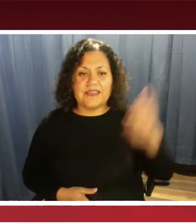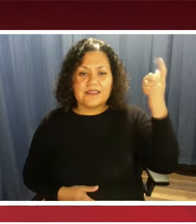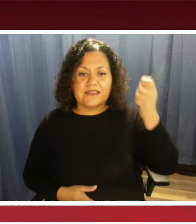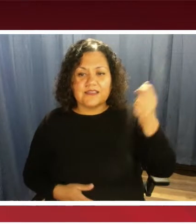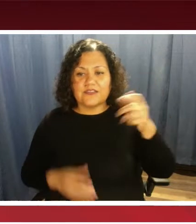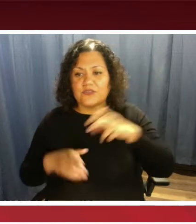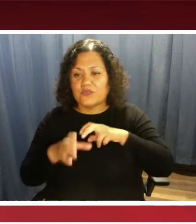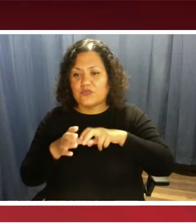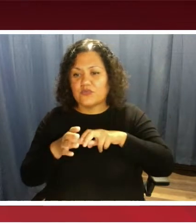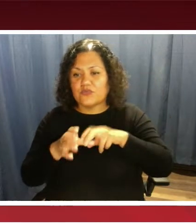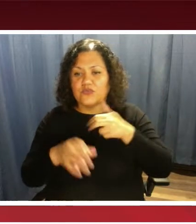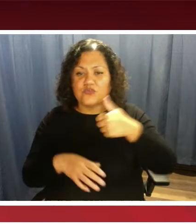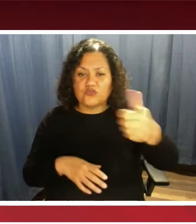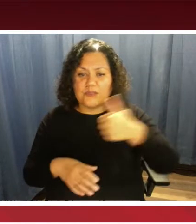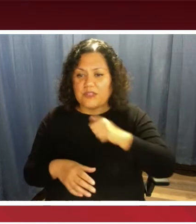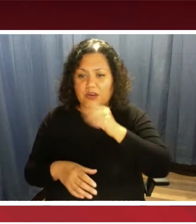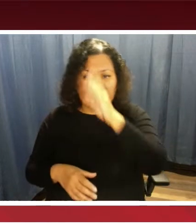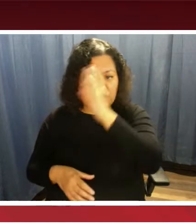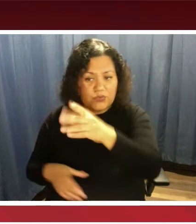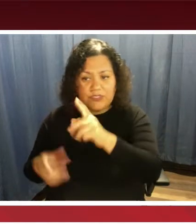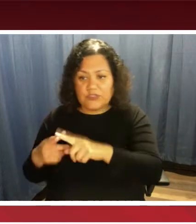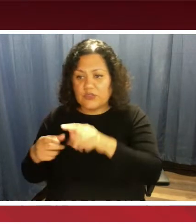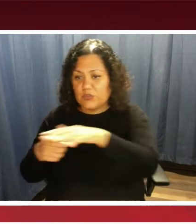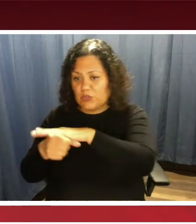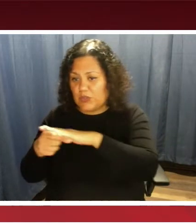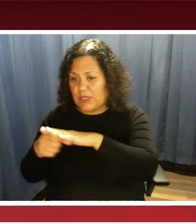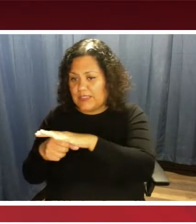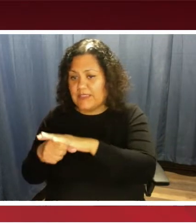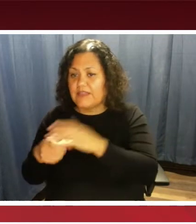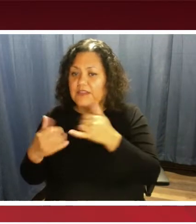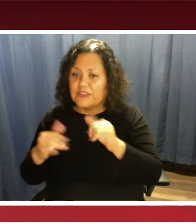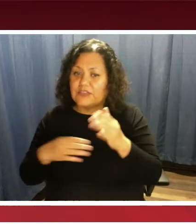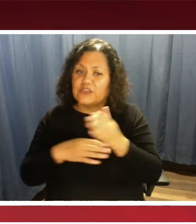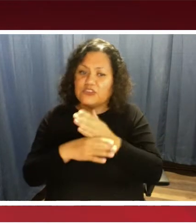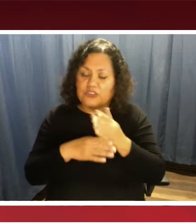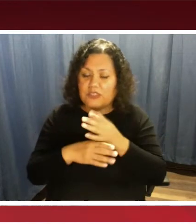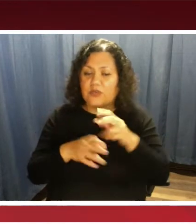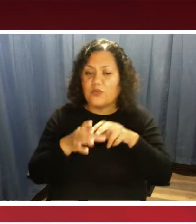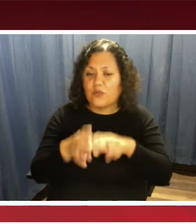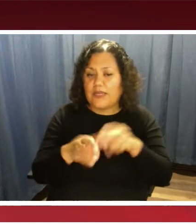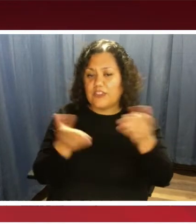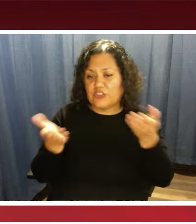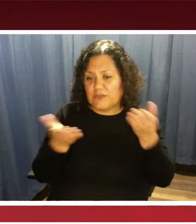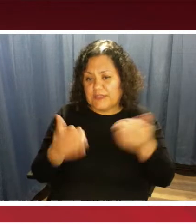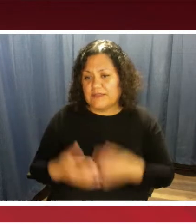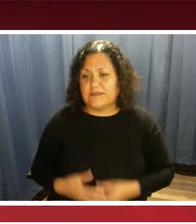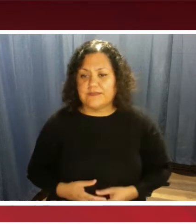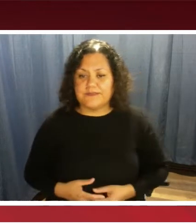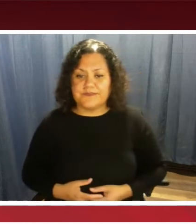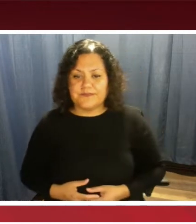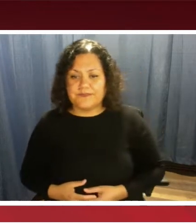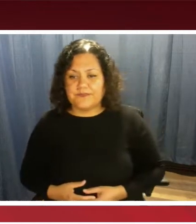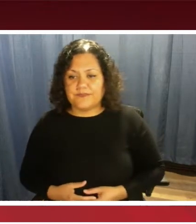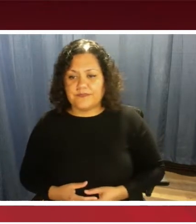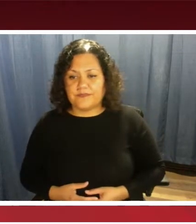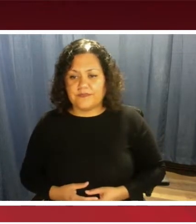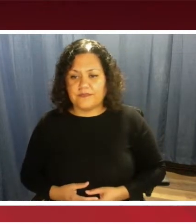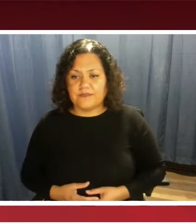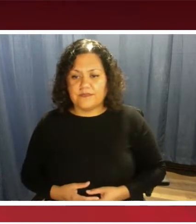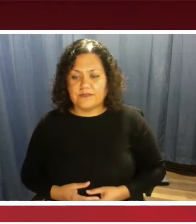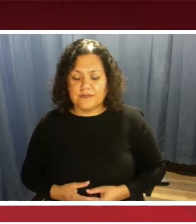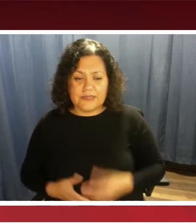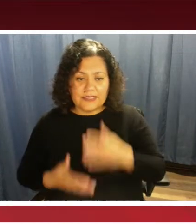not direct trips to locations. They are still shared ride service. So some of the guidelines